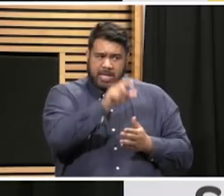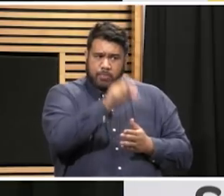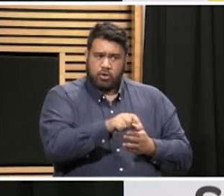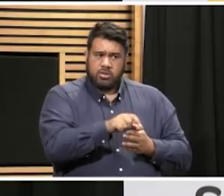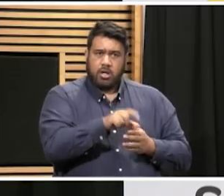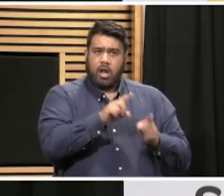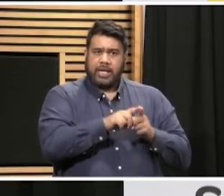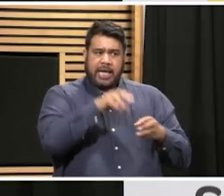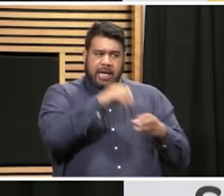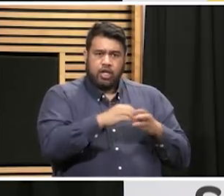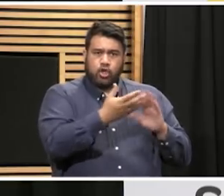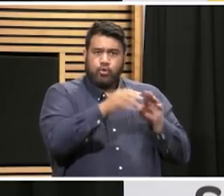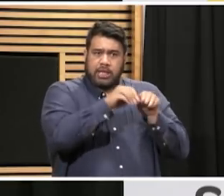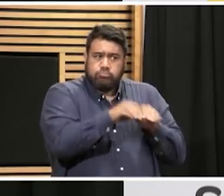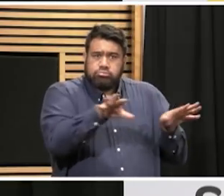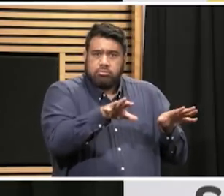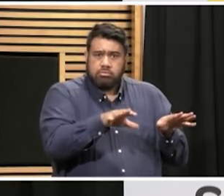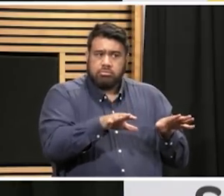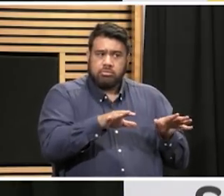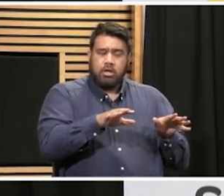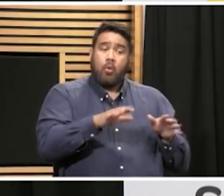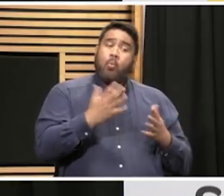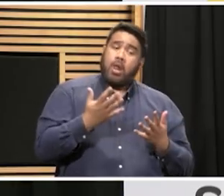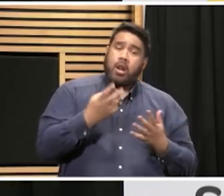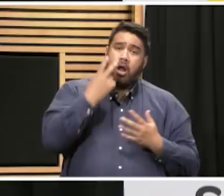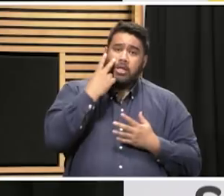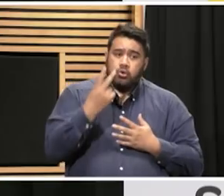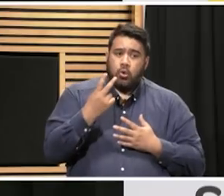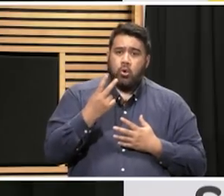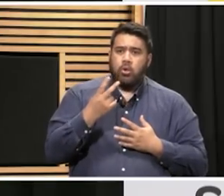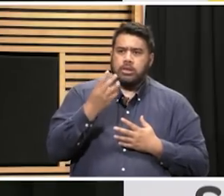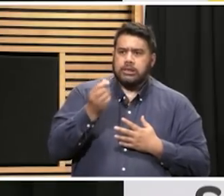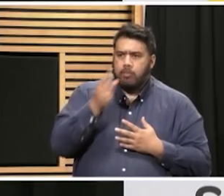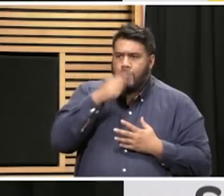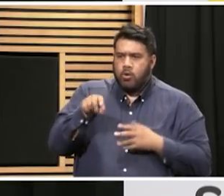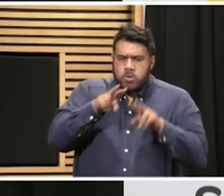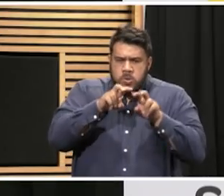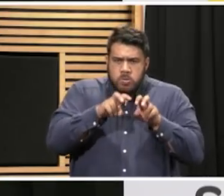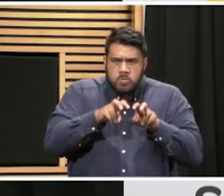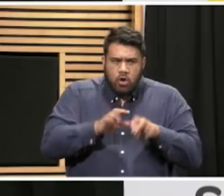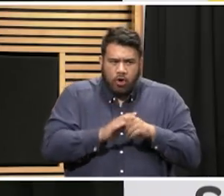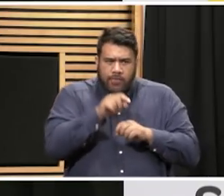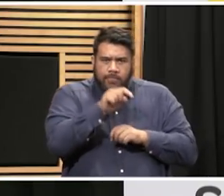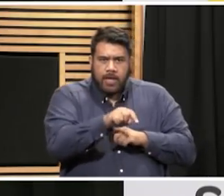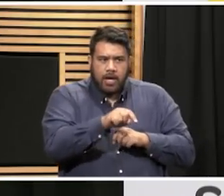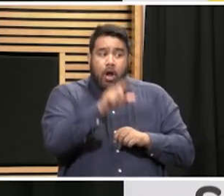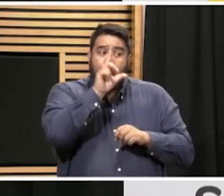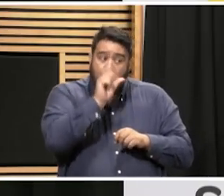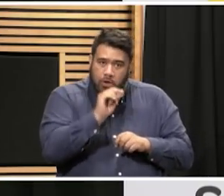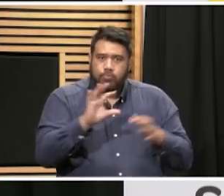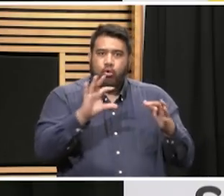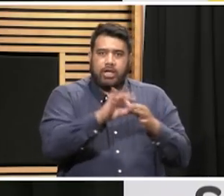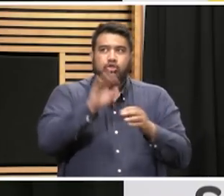When I last saw and sought information, there were a couple of leads being followed up around a link to international